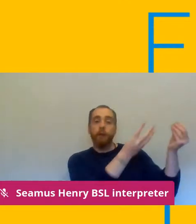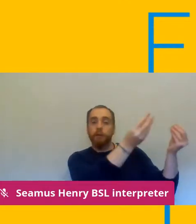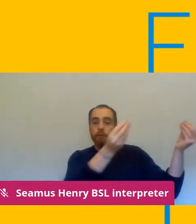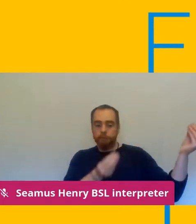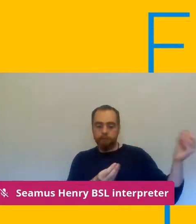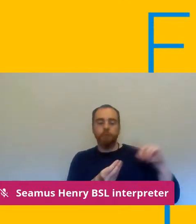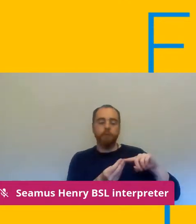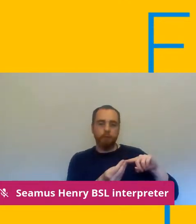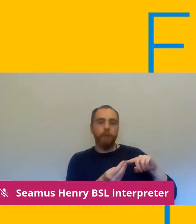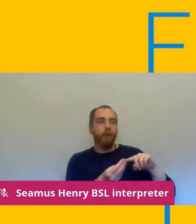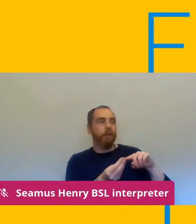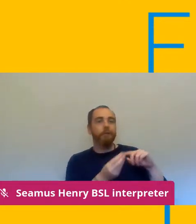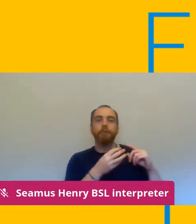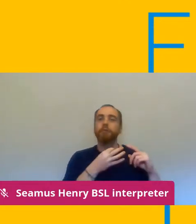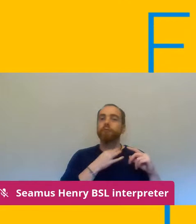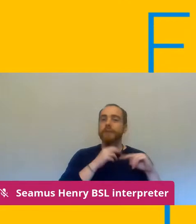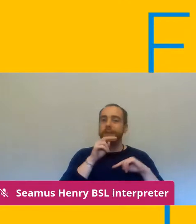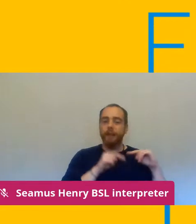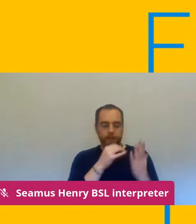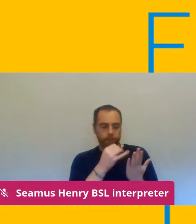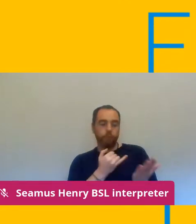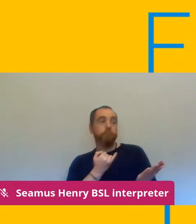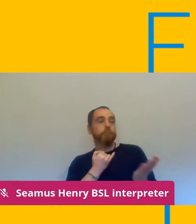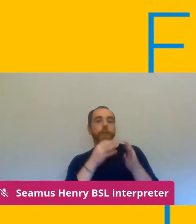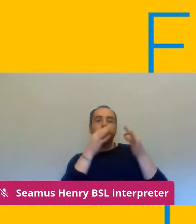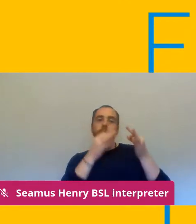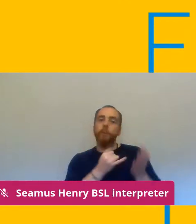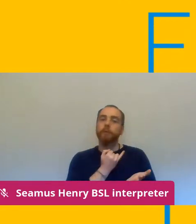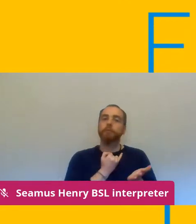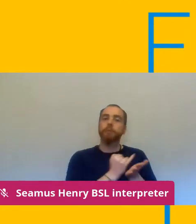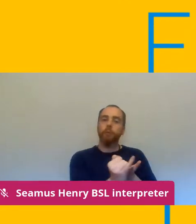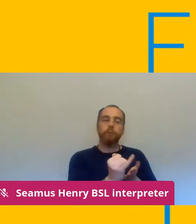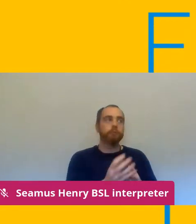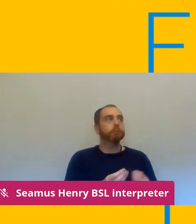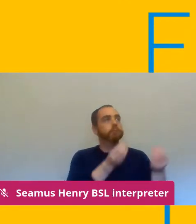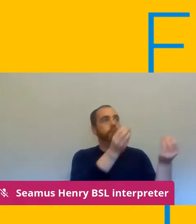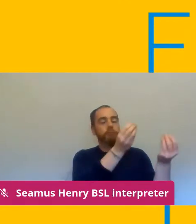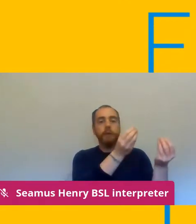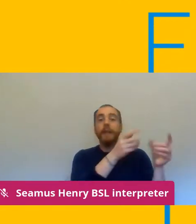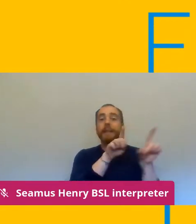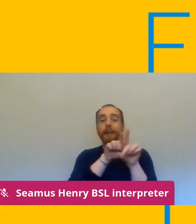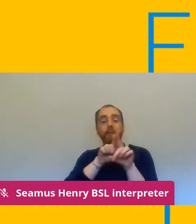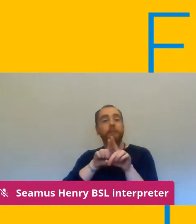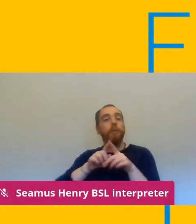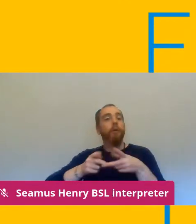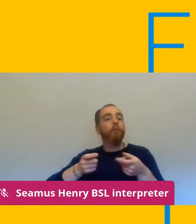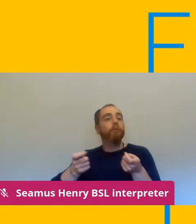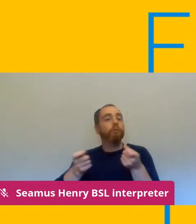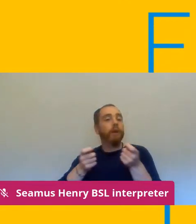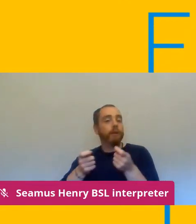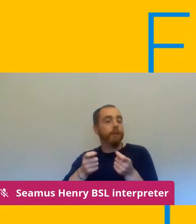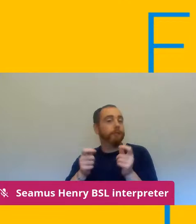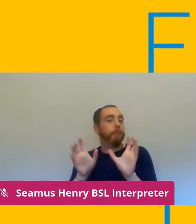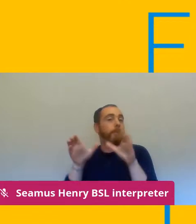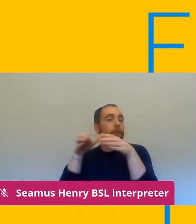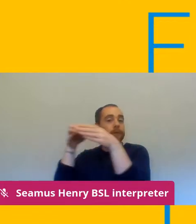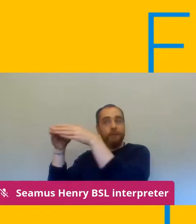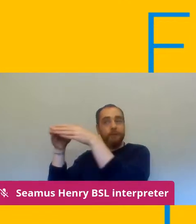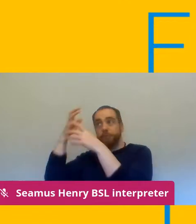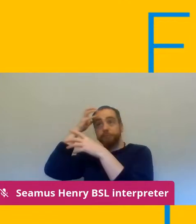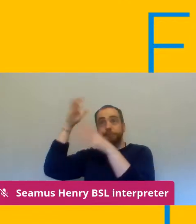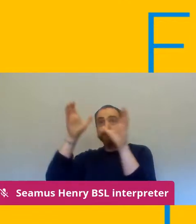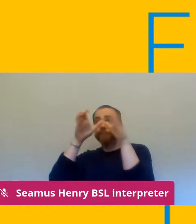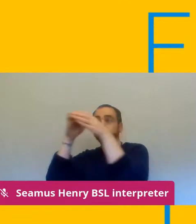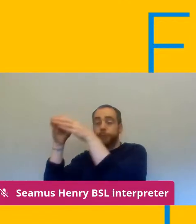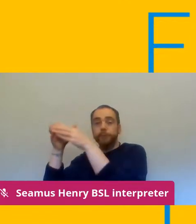risk assessment that's not suitable insufficient you can report to the regulatory bodies the health and safety executive and also to the